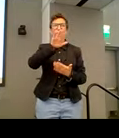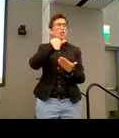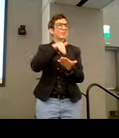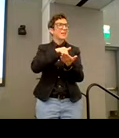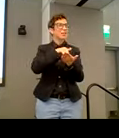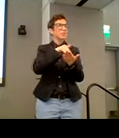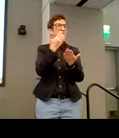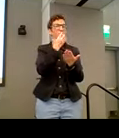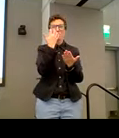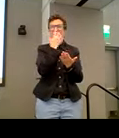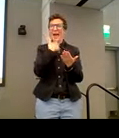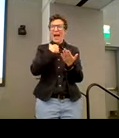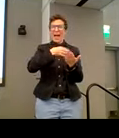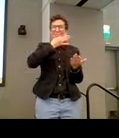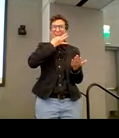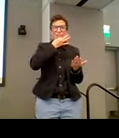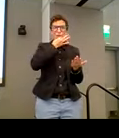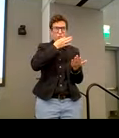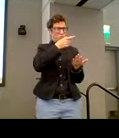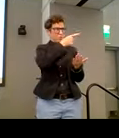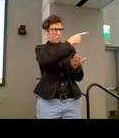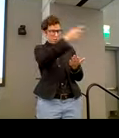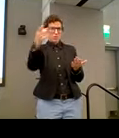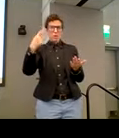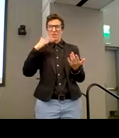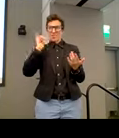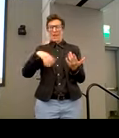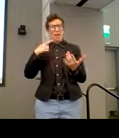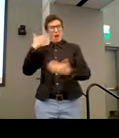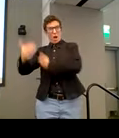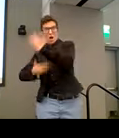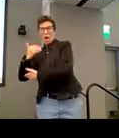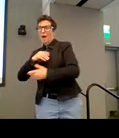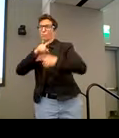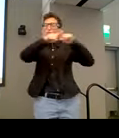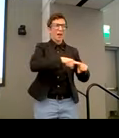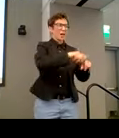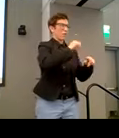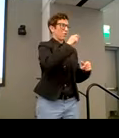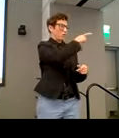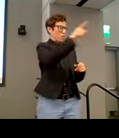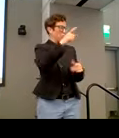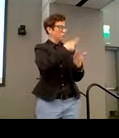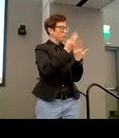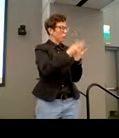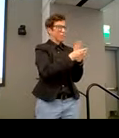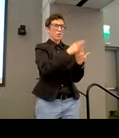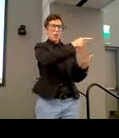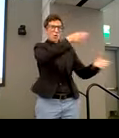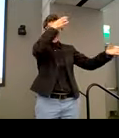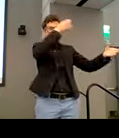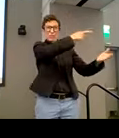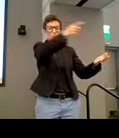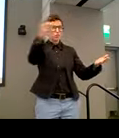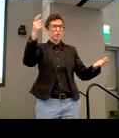has been something that has helped me throughout my career, relying on these agencies, even for cases not, or work I do consulting,